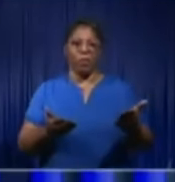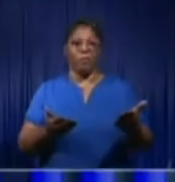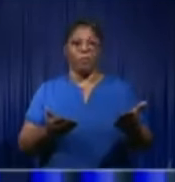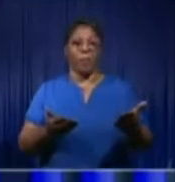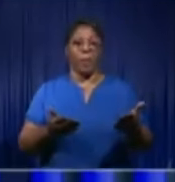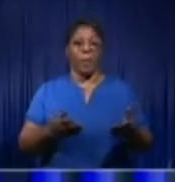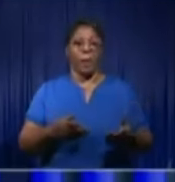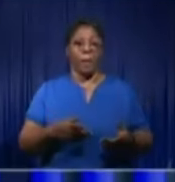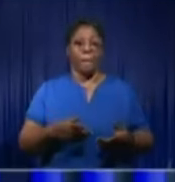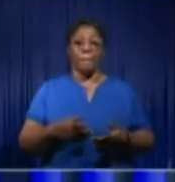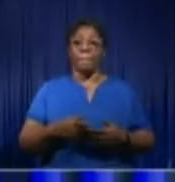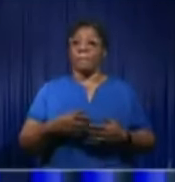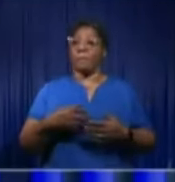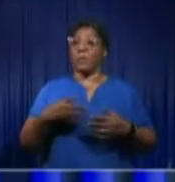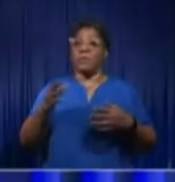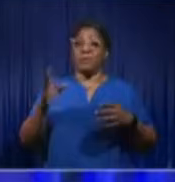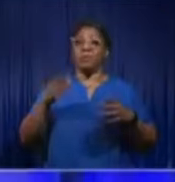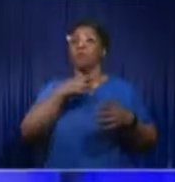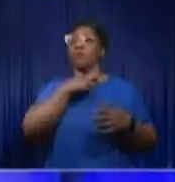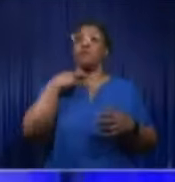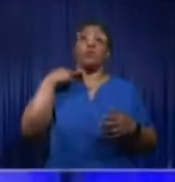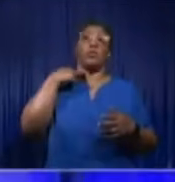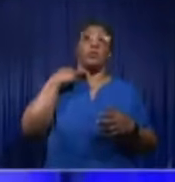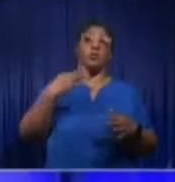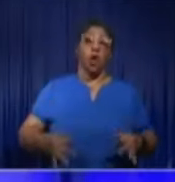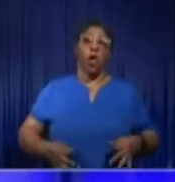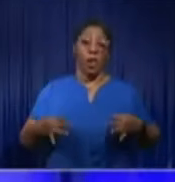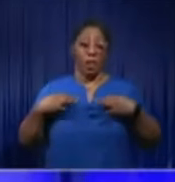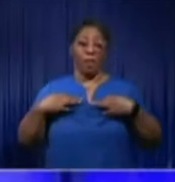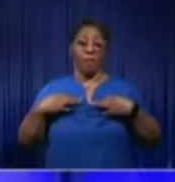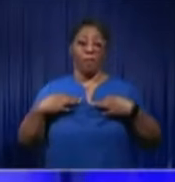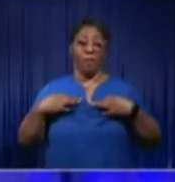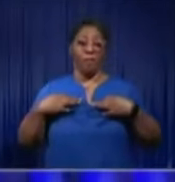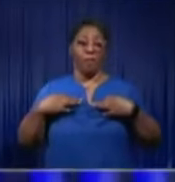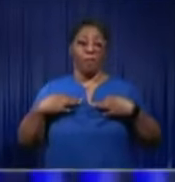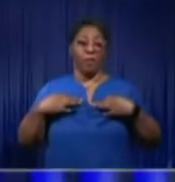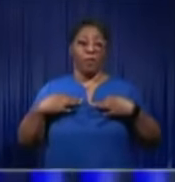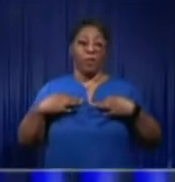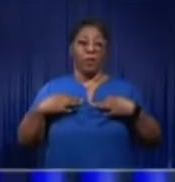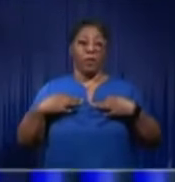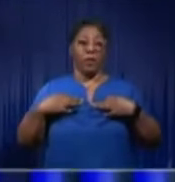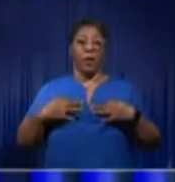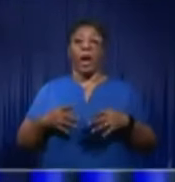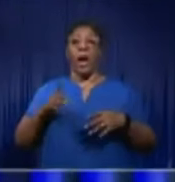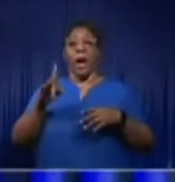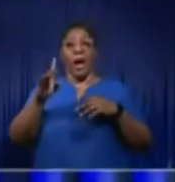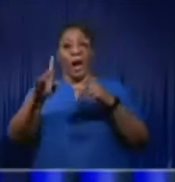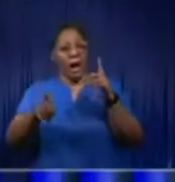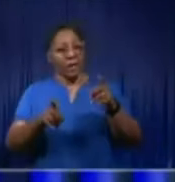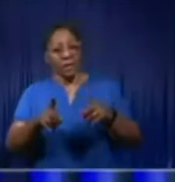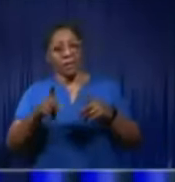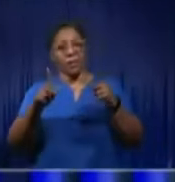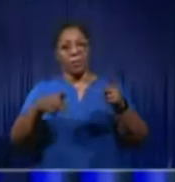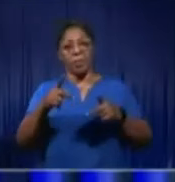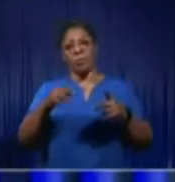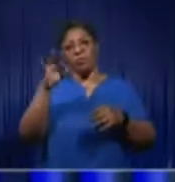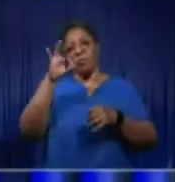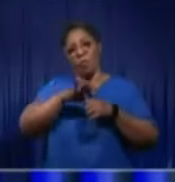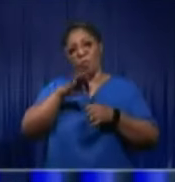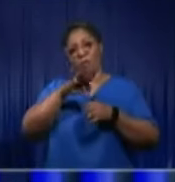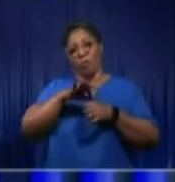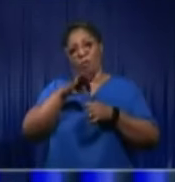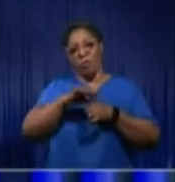your life on the line if needs be because you put yourself in that position. Asking the people to vote for you. For you to serve them.